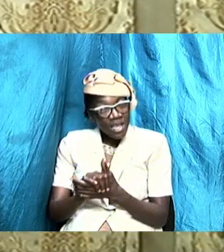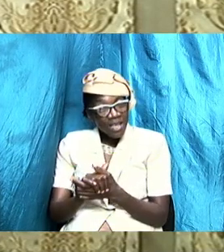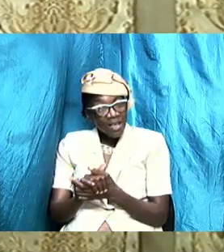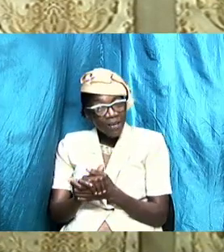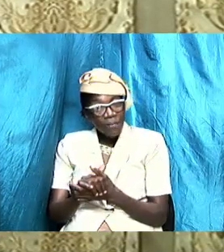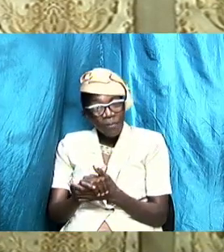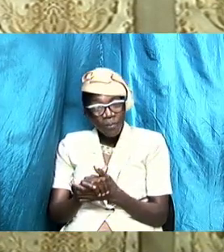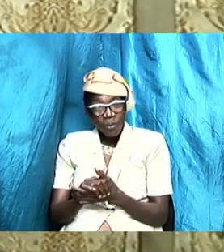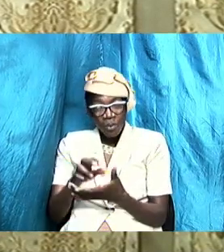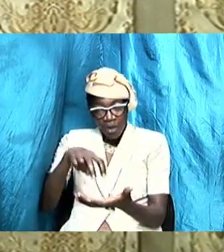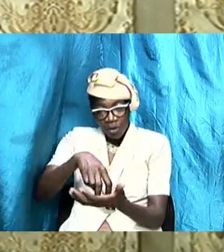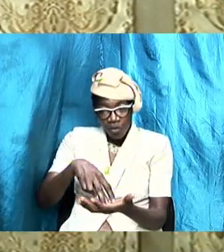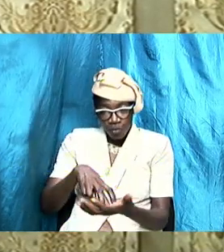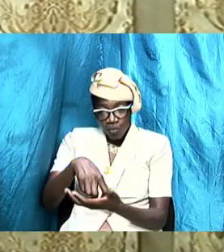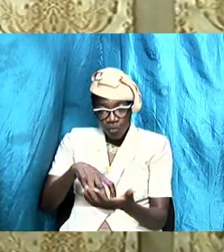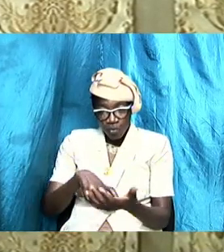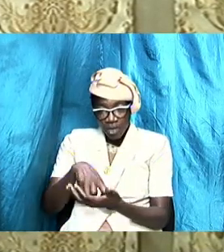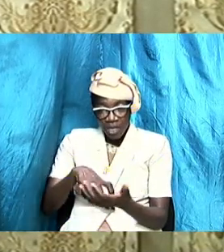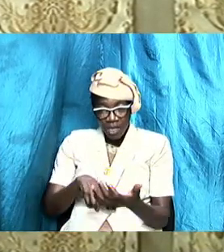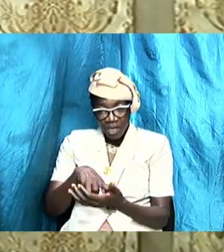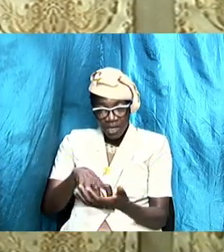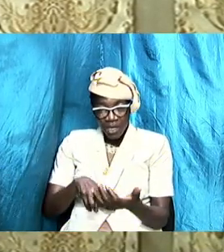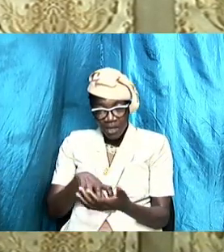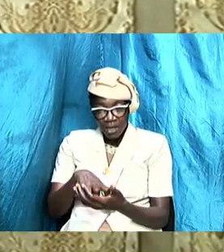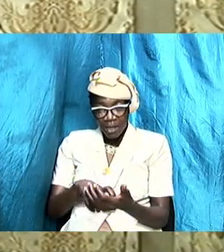you are a husband without balls